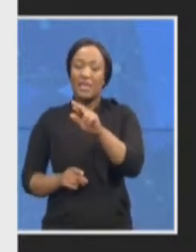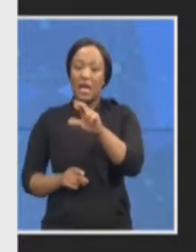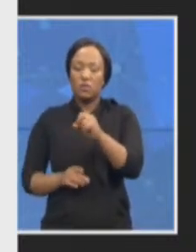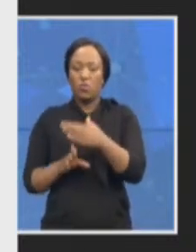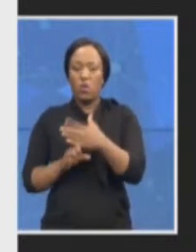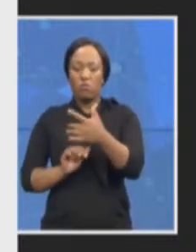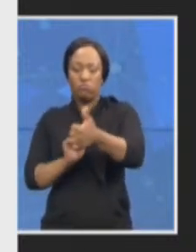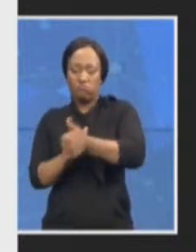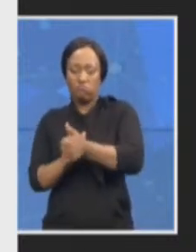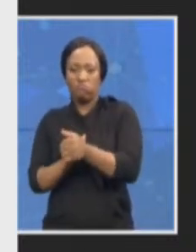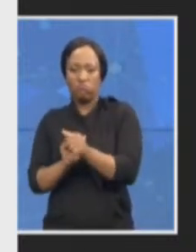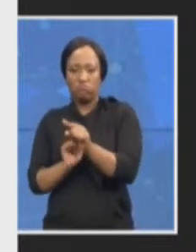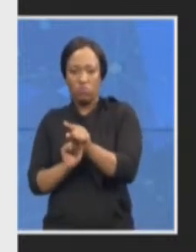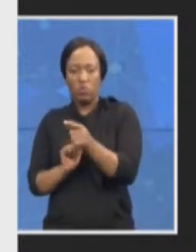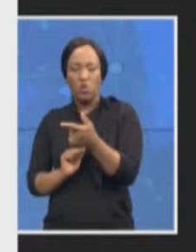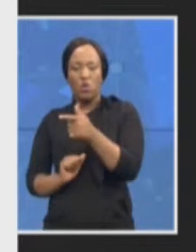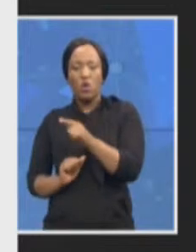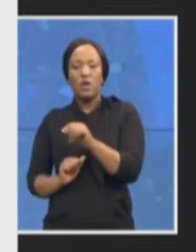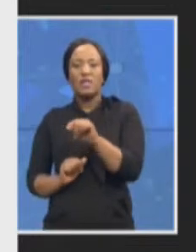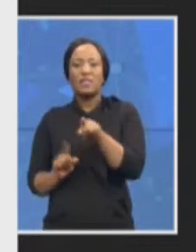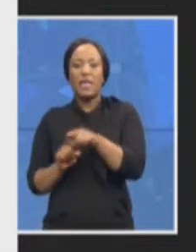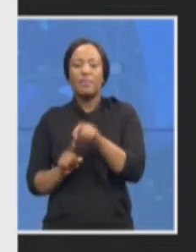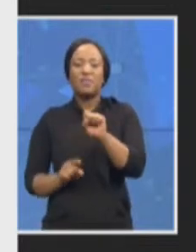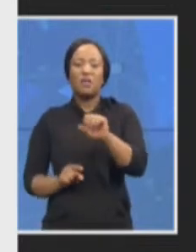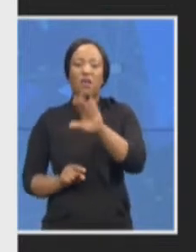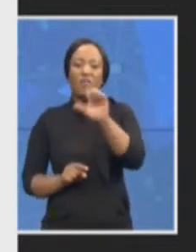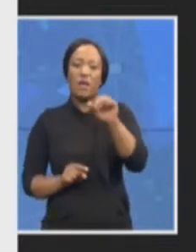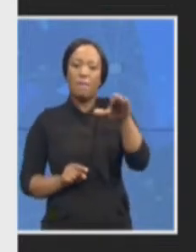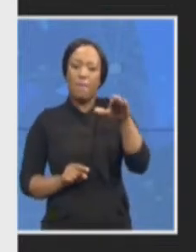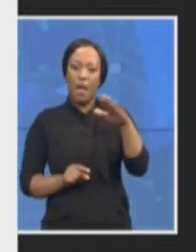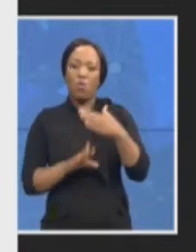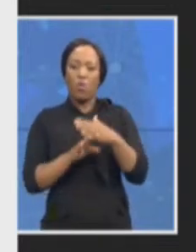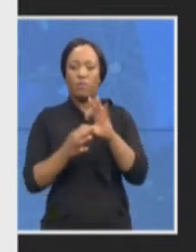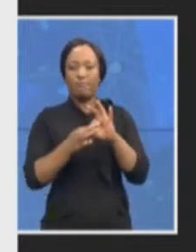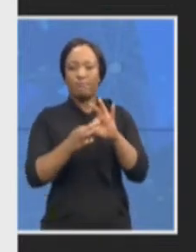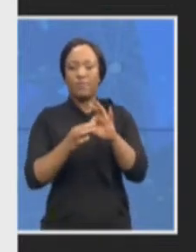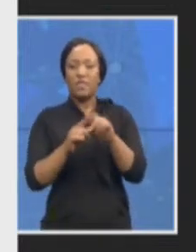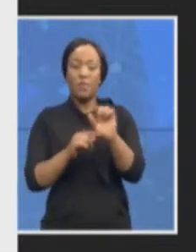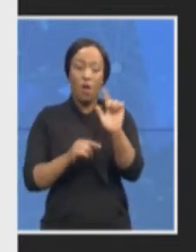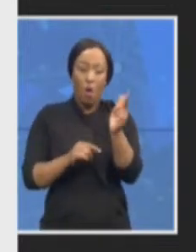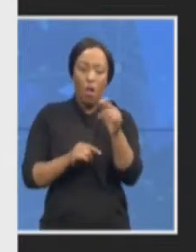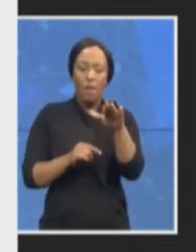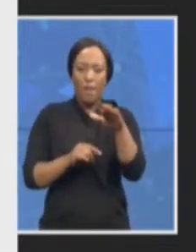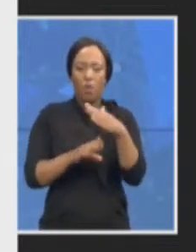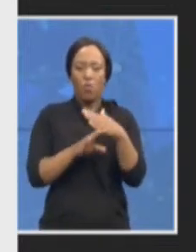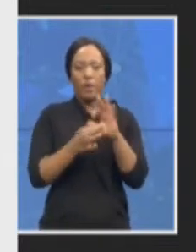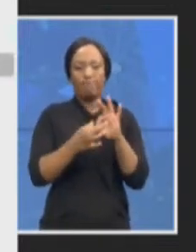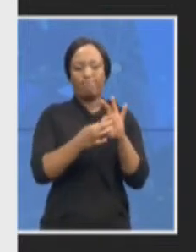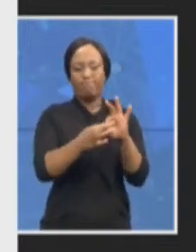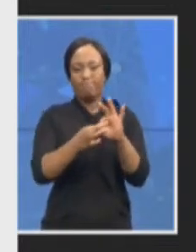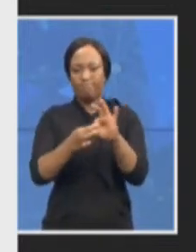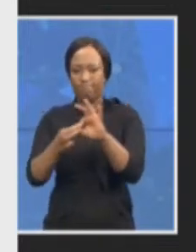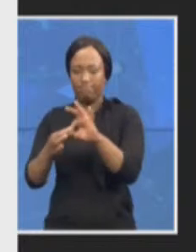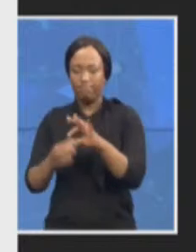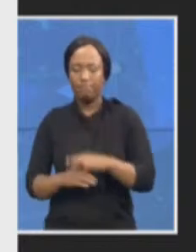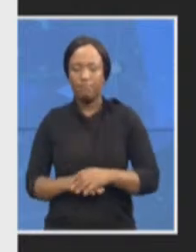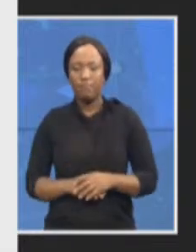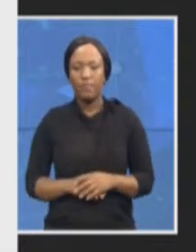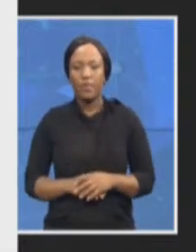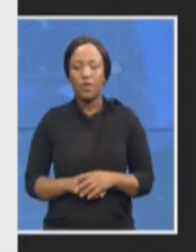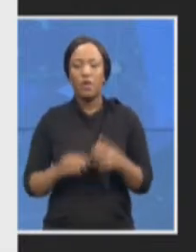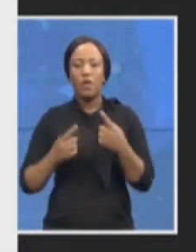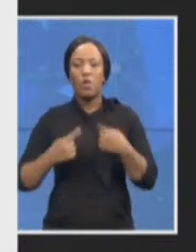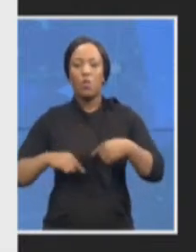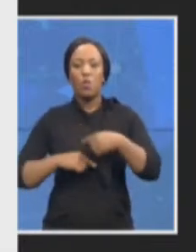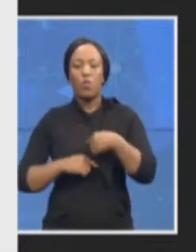bank and with all banks and other institutions in the country so I'm saying that we are poised to really take forward